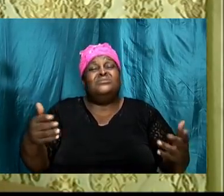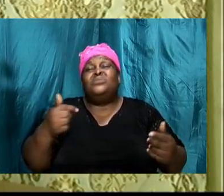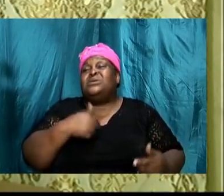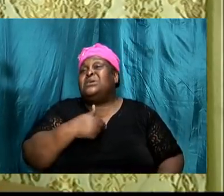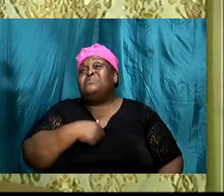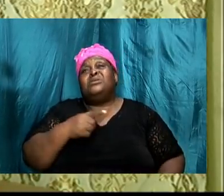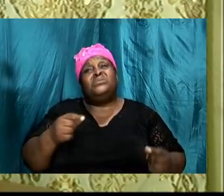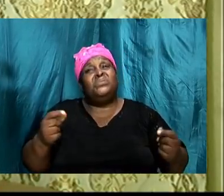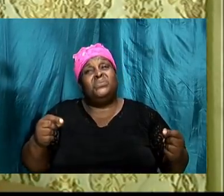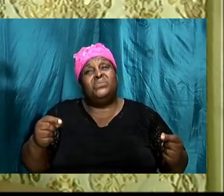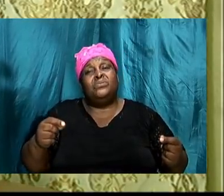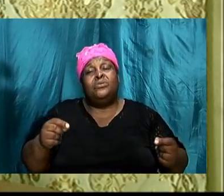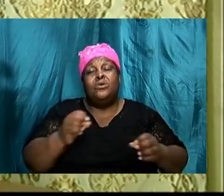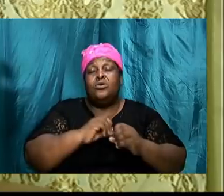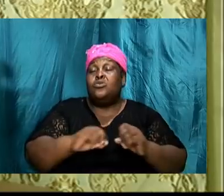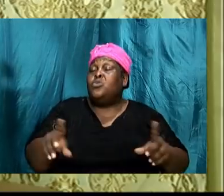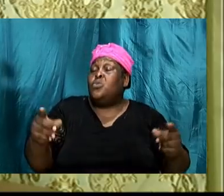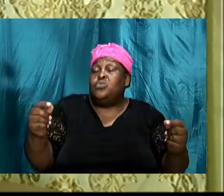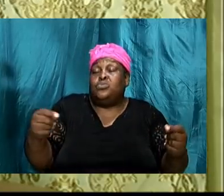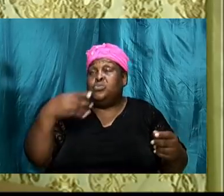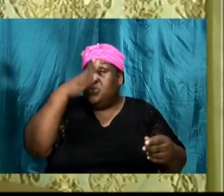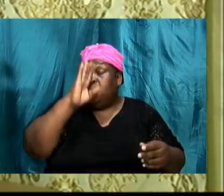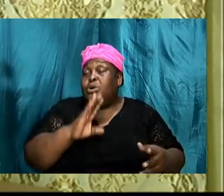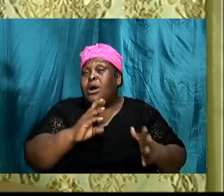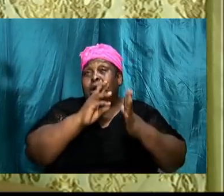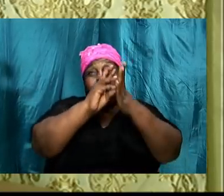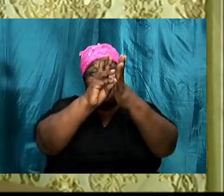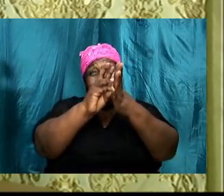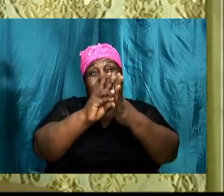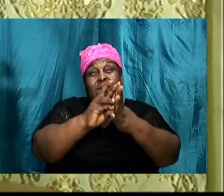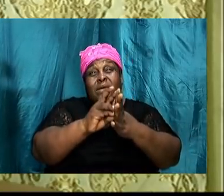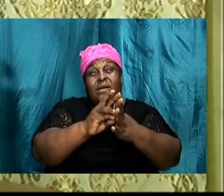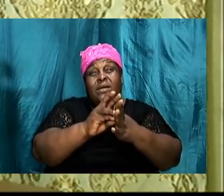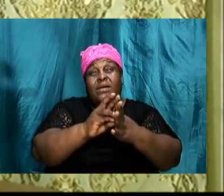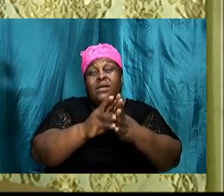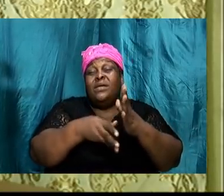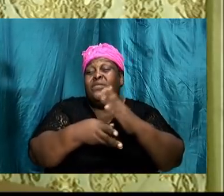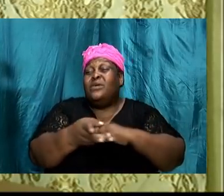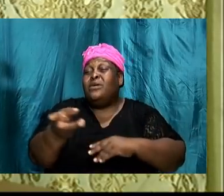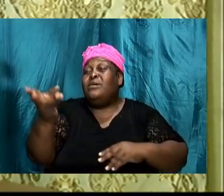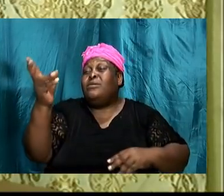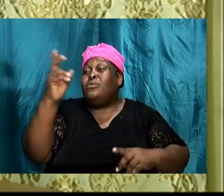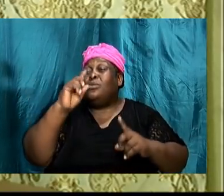God's will there are going to be repercussions